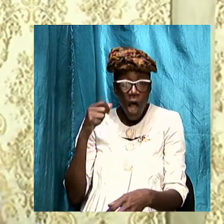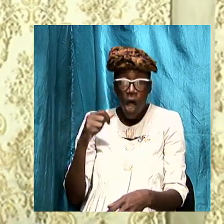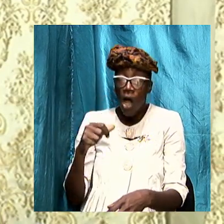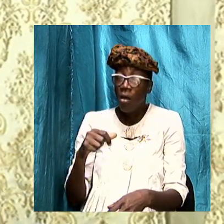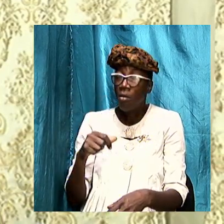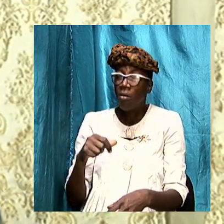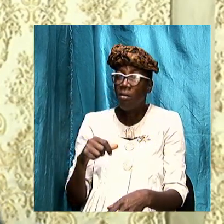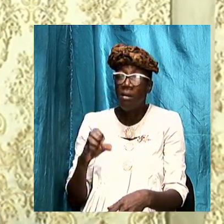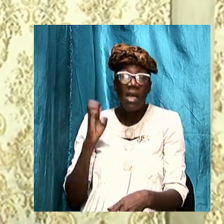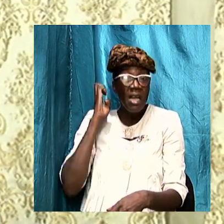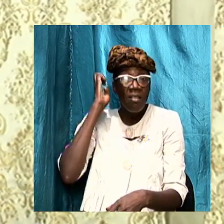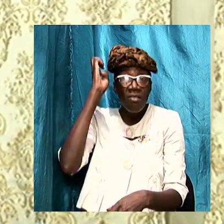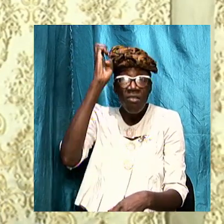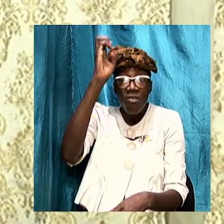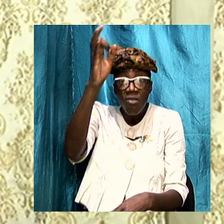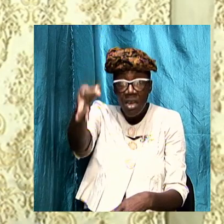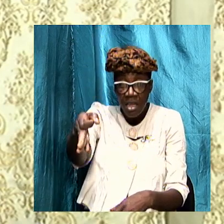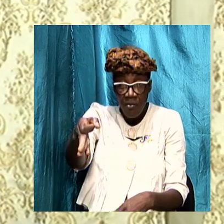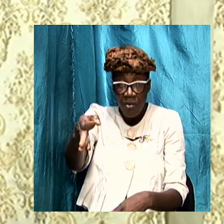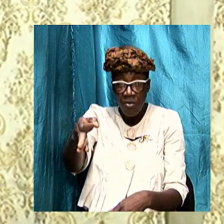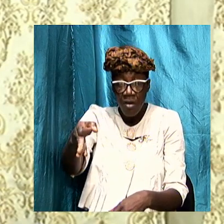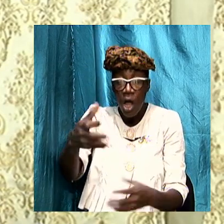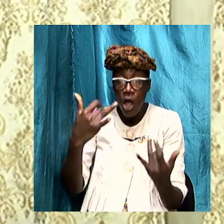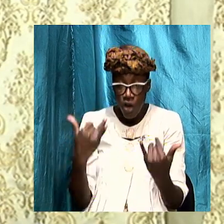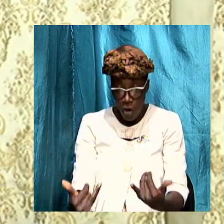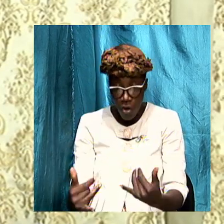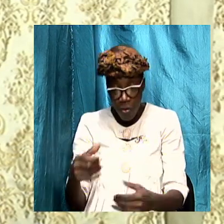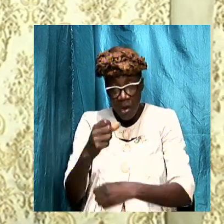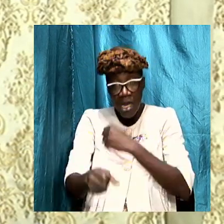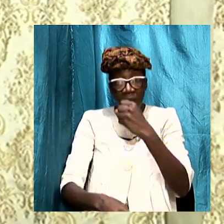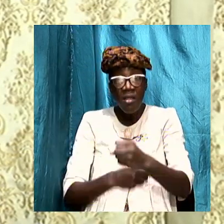exactly in the year 2020